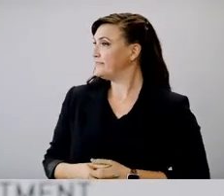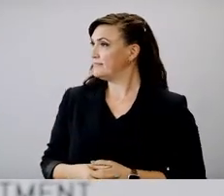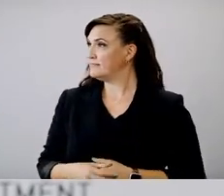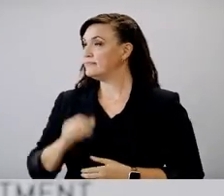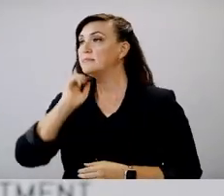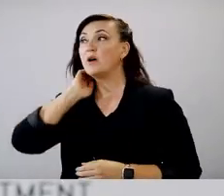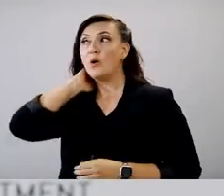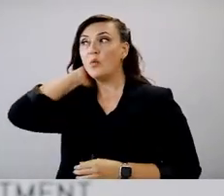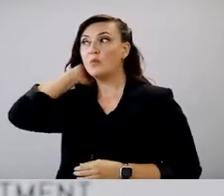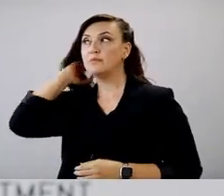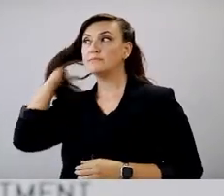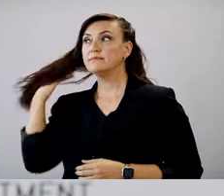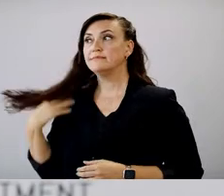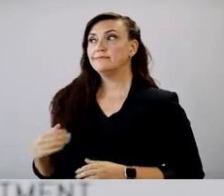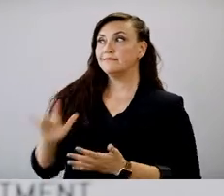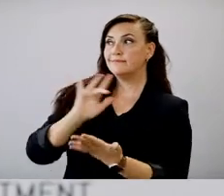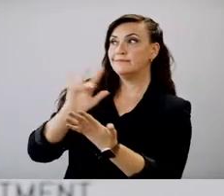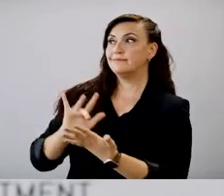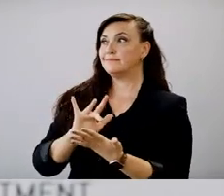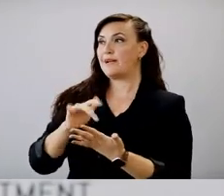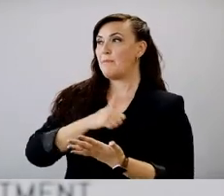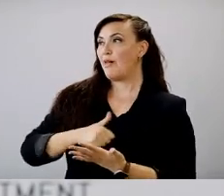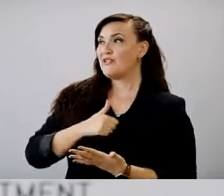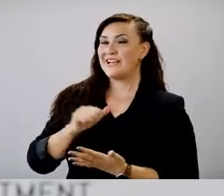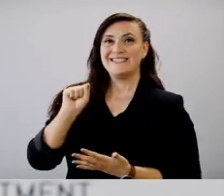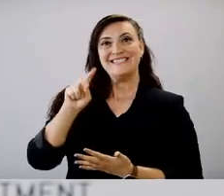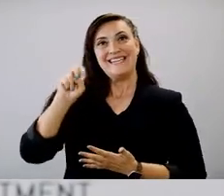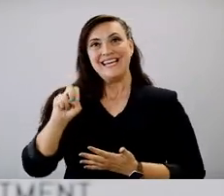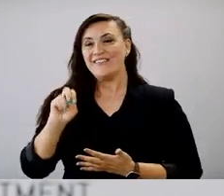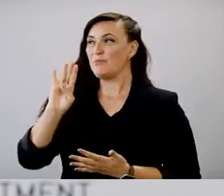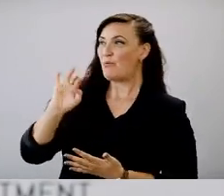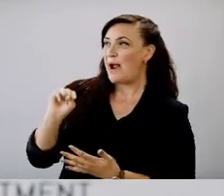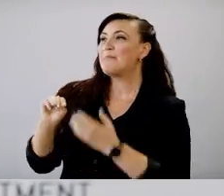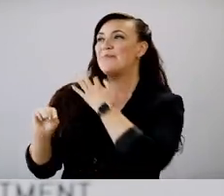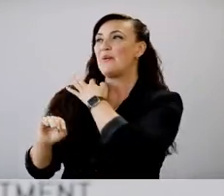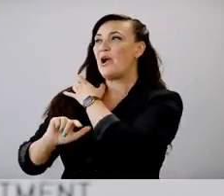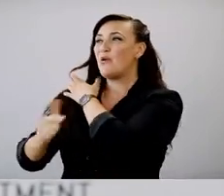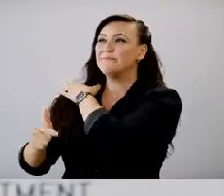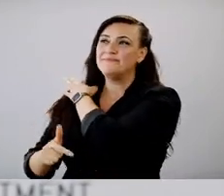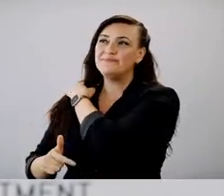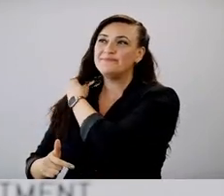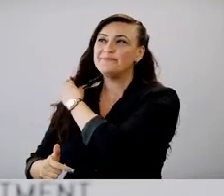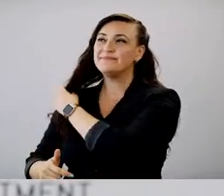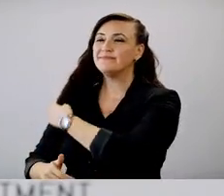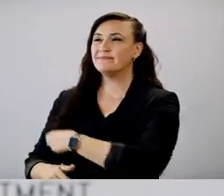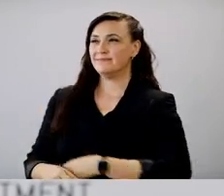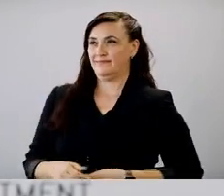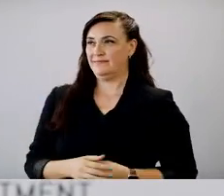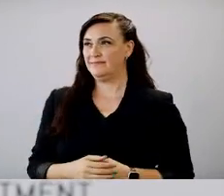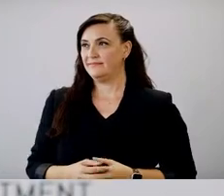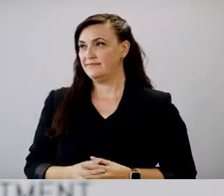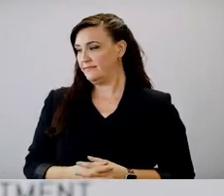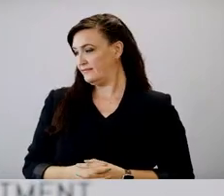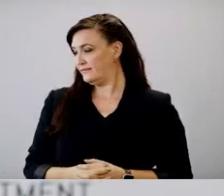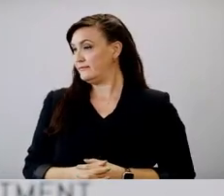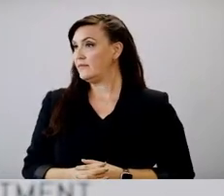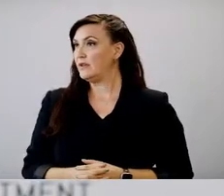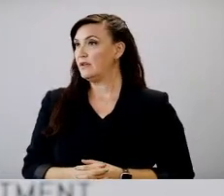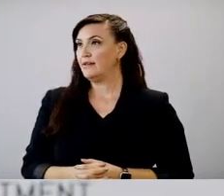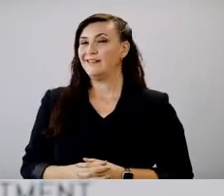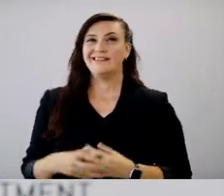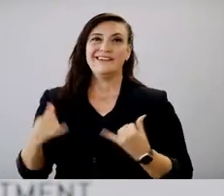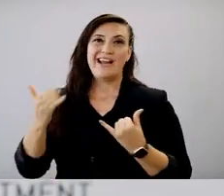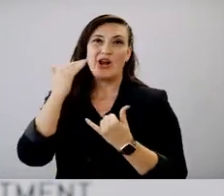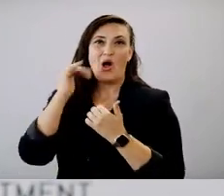Oh, that's Steve. Sorry. I apologize for Steve. There we go. There we go. Sorry. There you are. Yeah. Now you know how